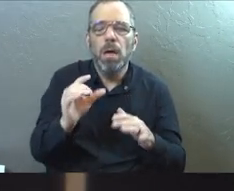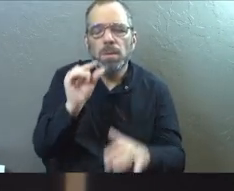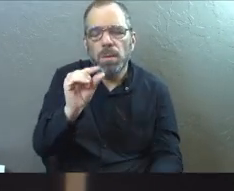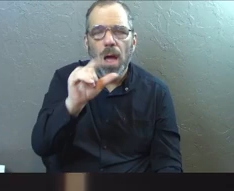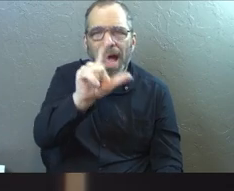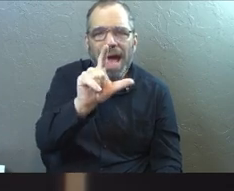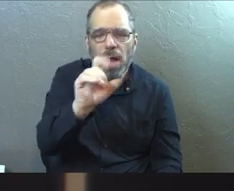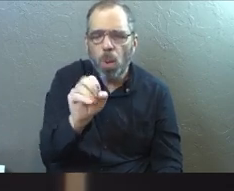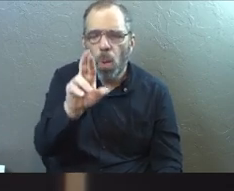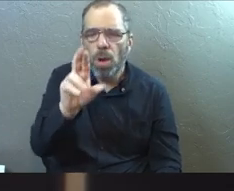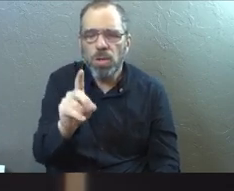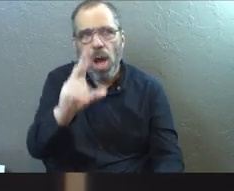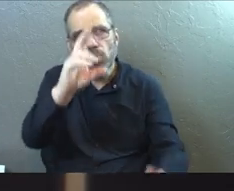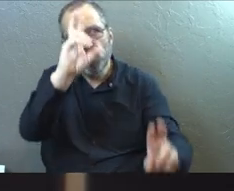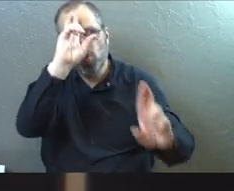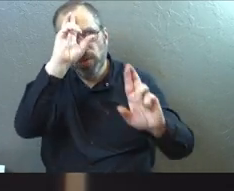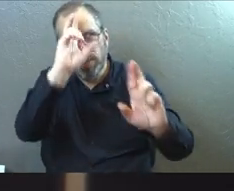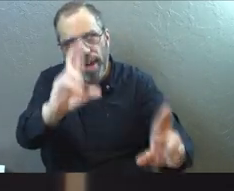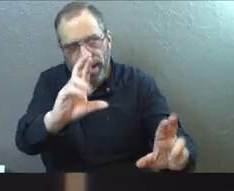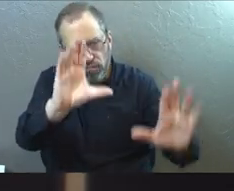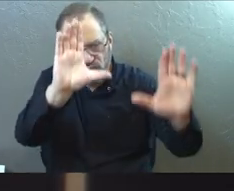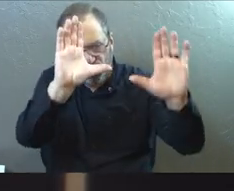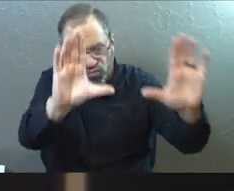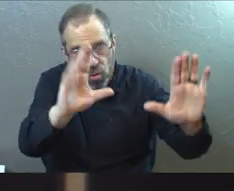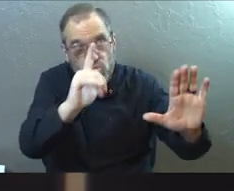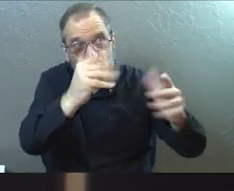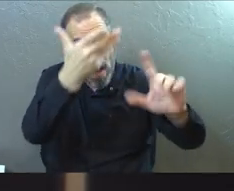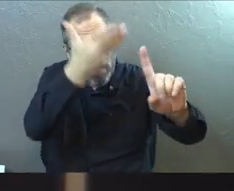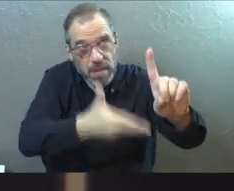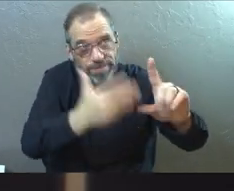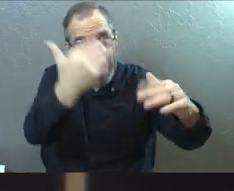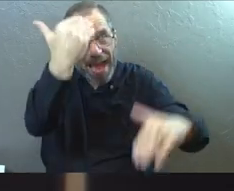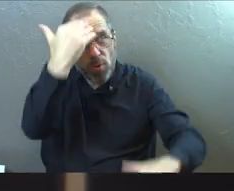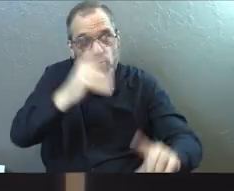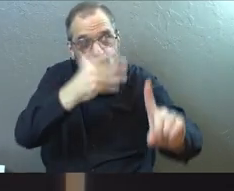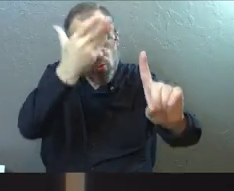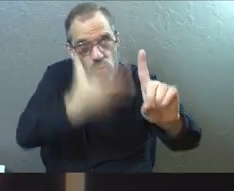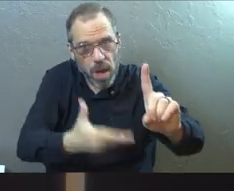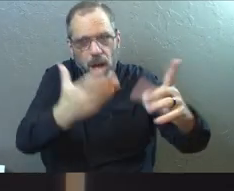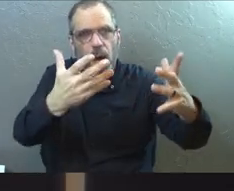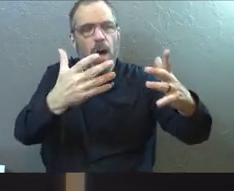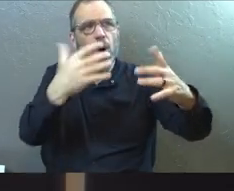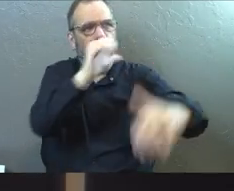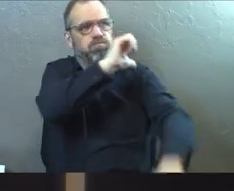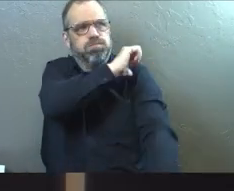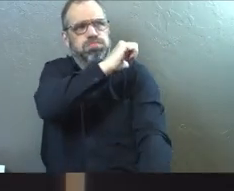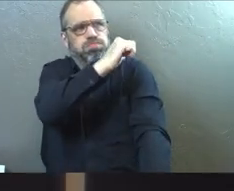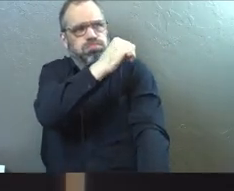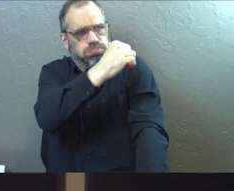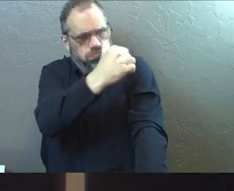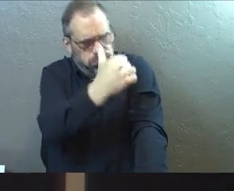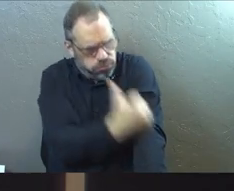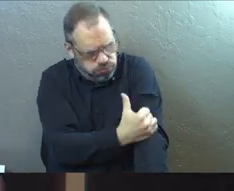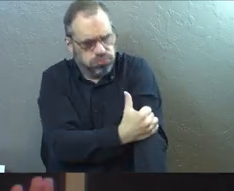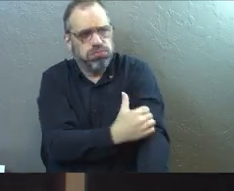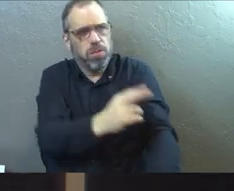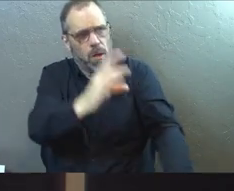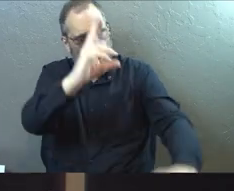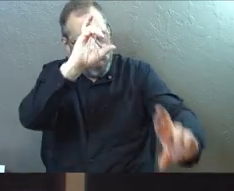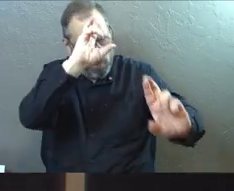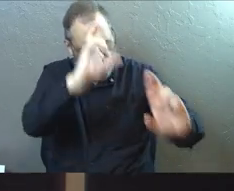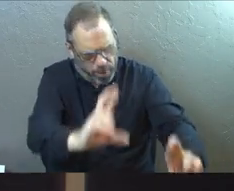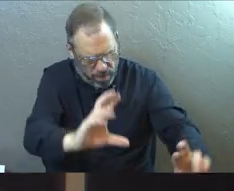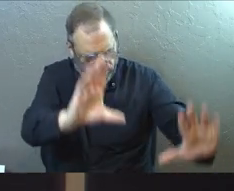specifically just a sign of respect, like Lord, sir, whoever you are, I recognize you as real authority. Then I'm going to show